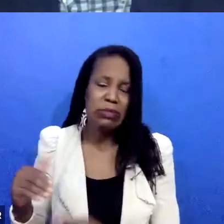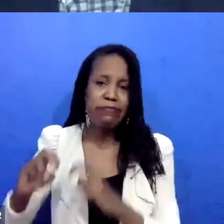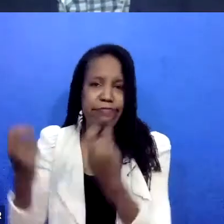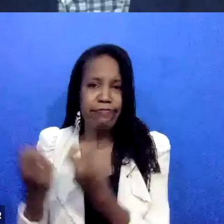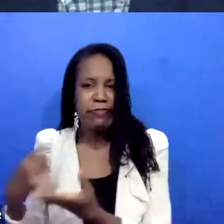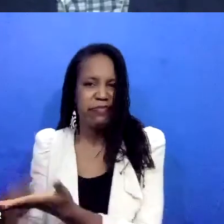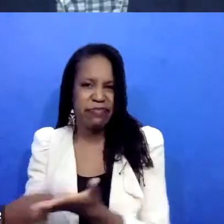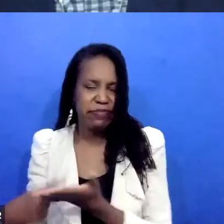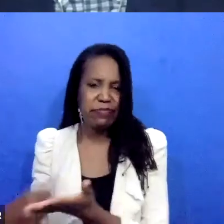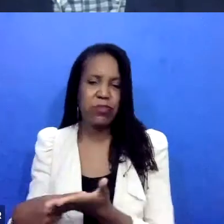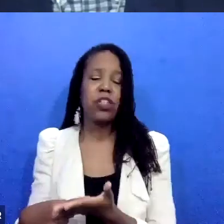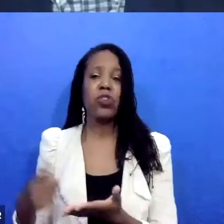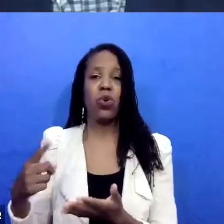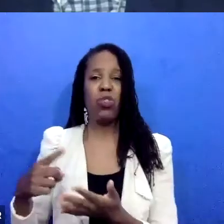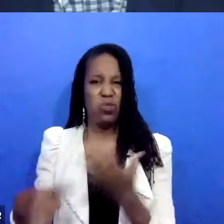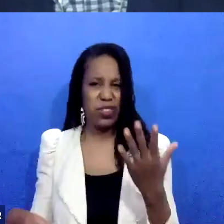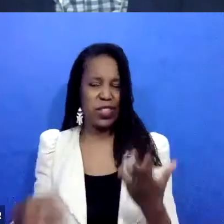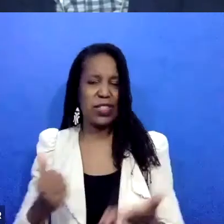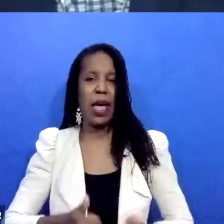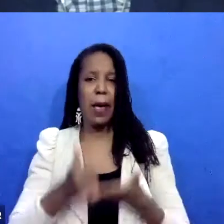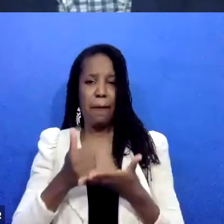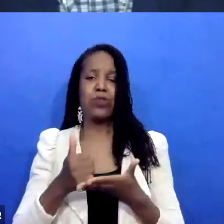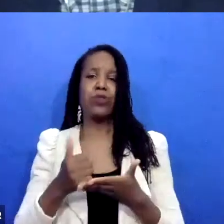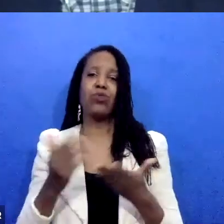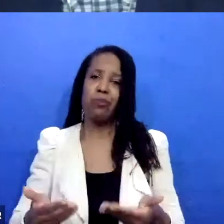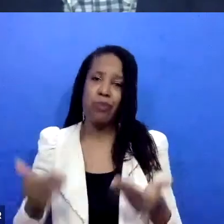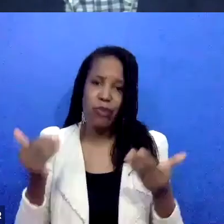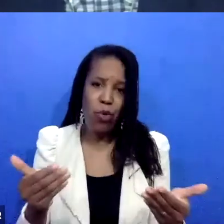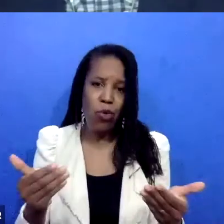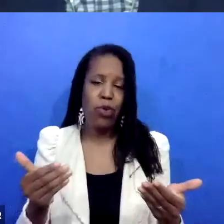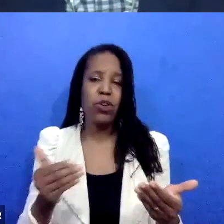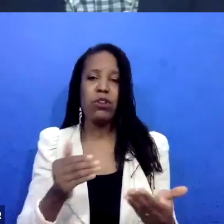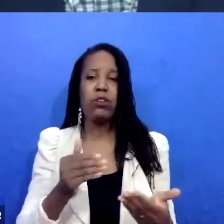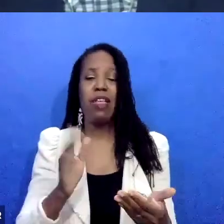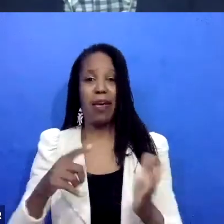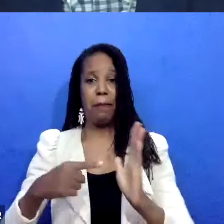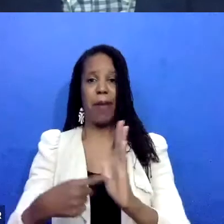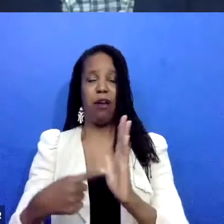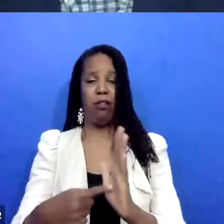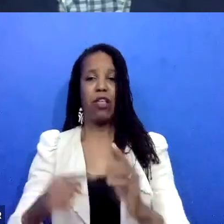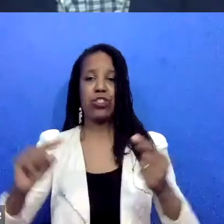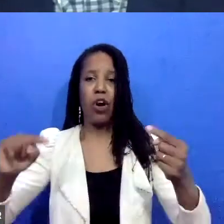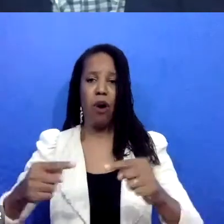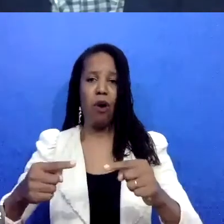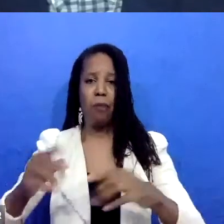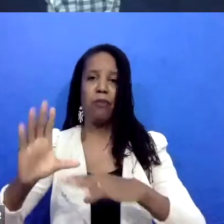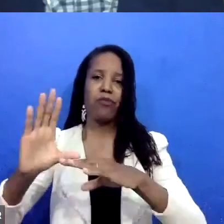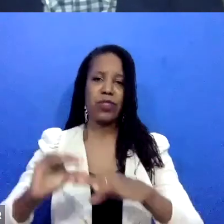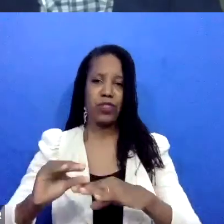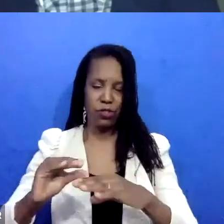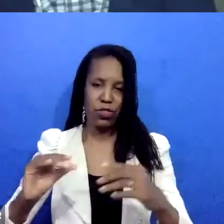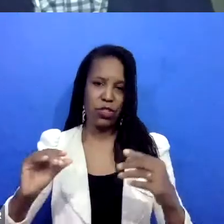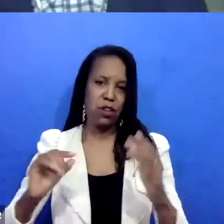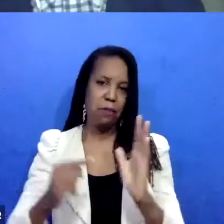so in some ways, this is a harm reduction model, right? And that setting the standard of, if setting the standard